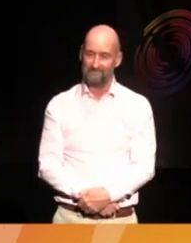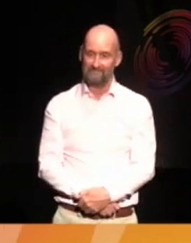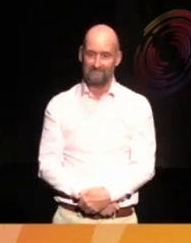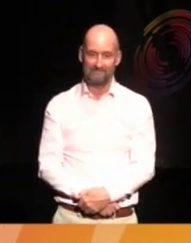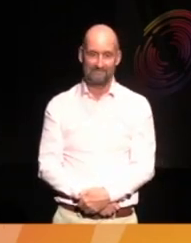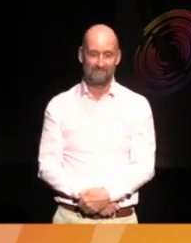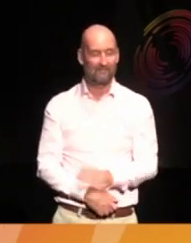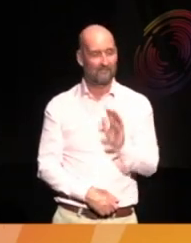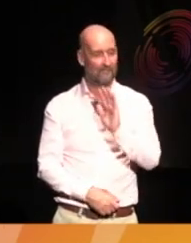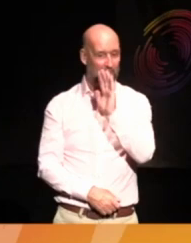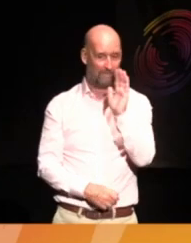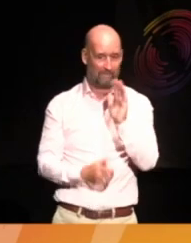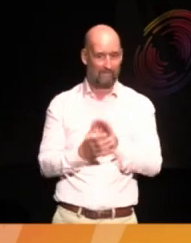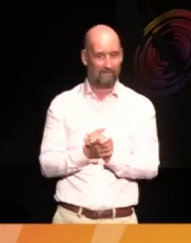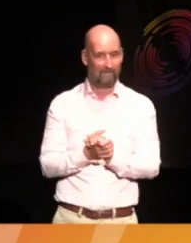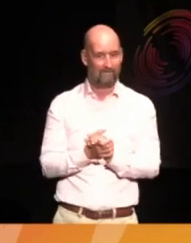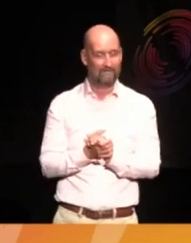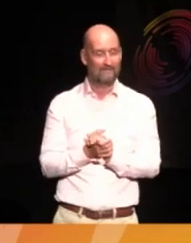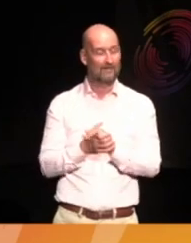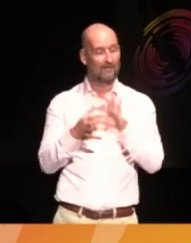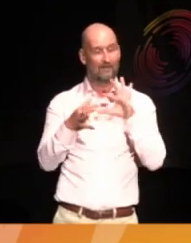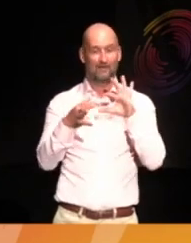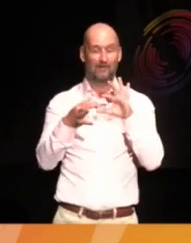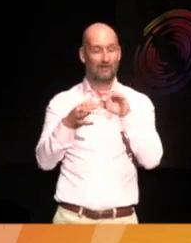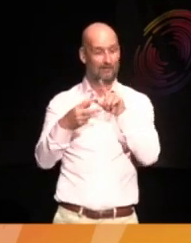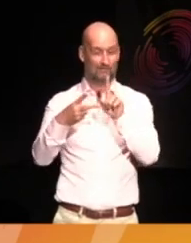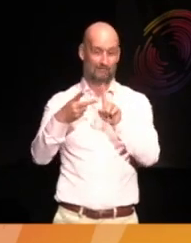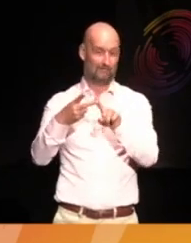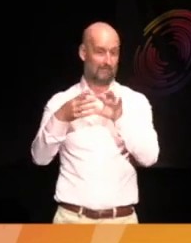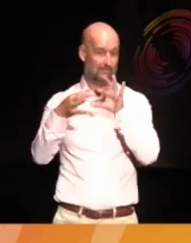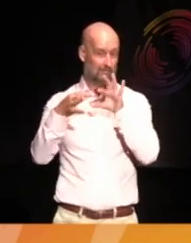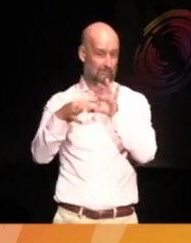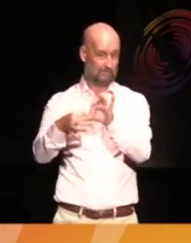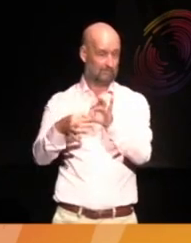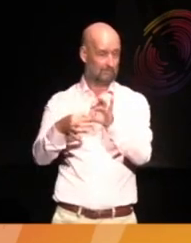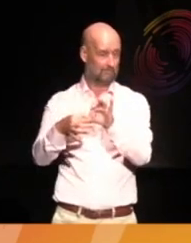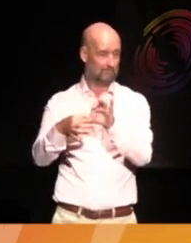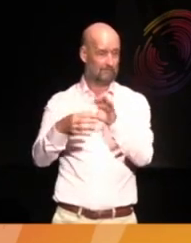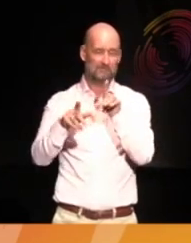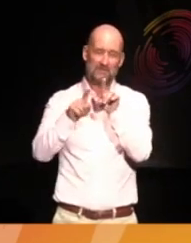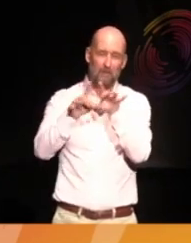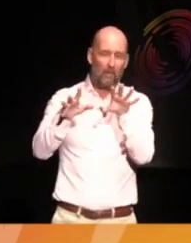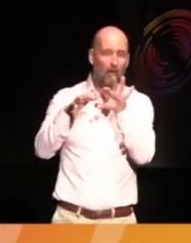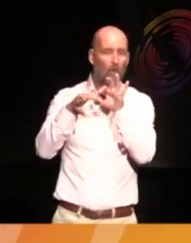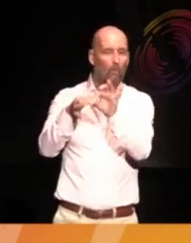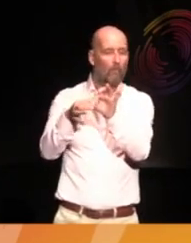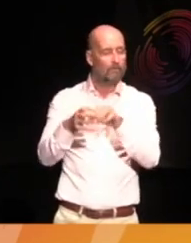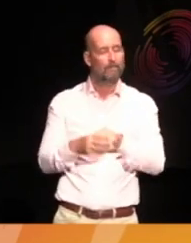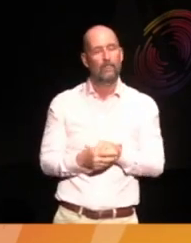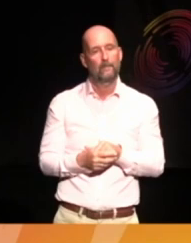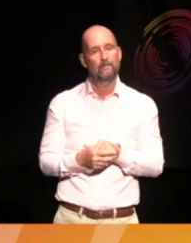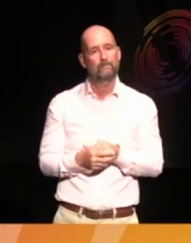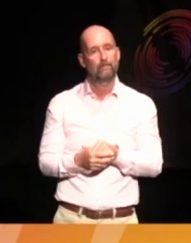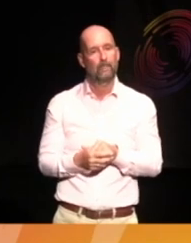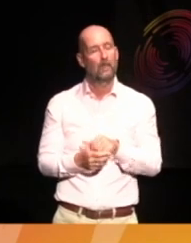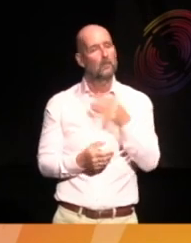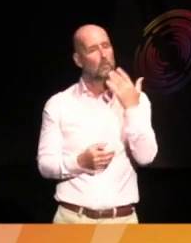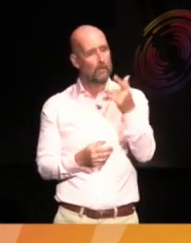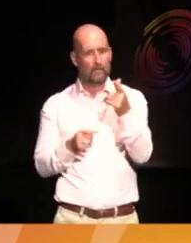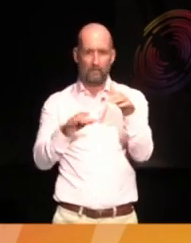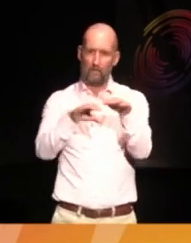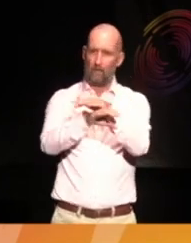Hi. It actually follows on from the previous question a little bit in that you've just touched upon